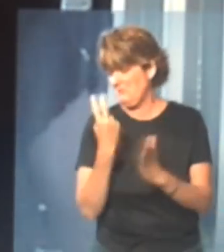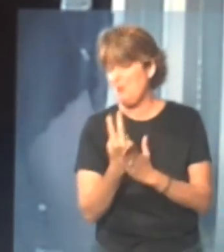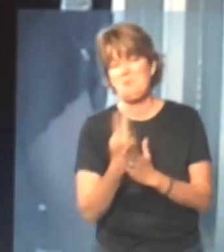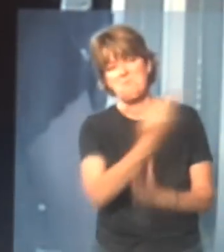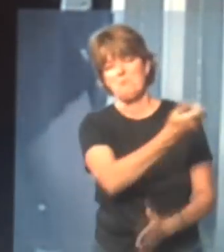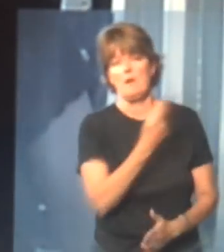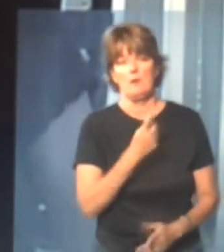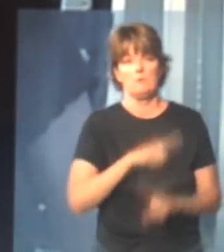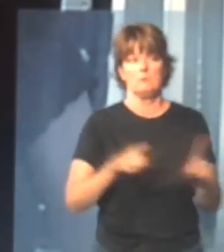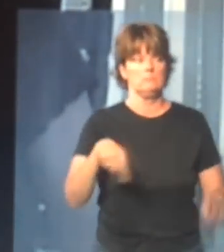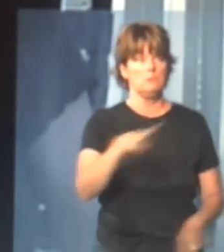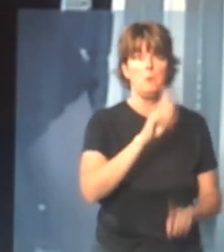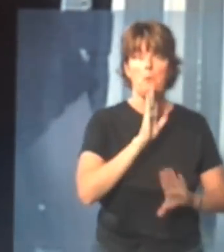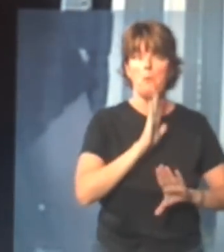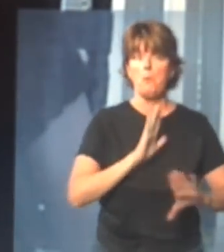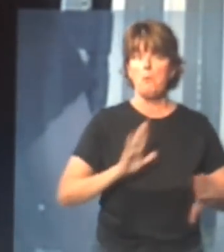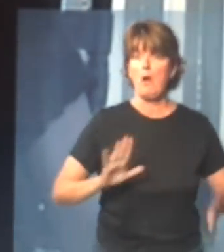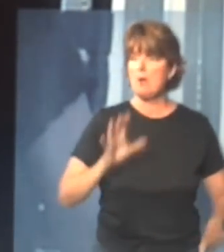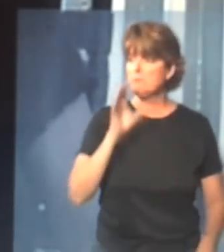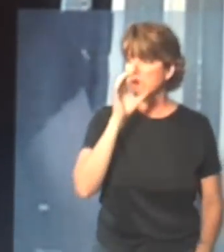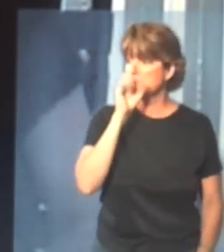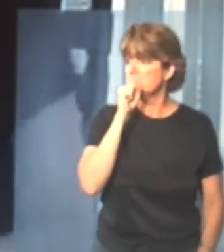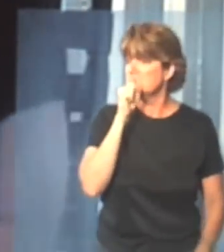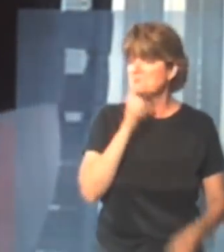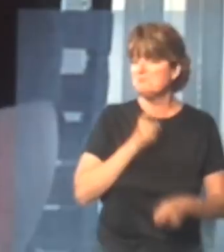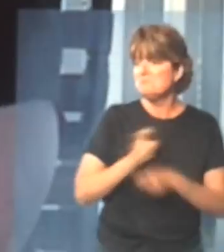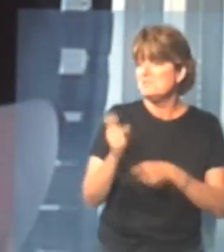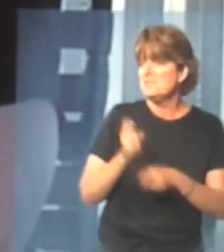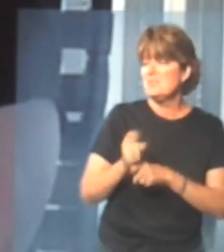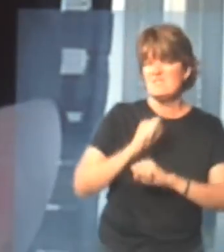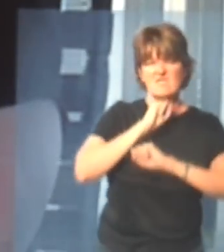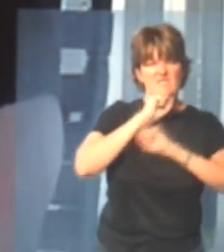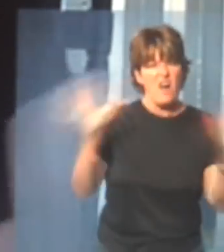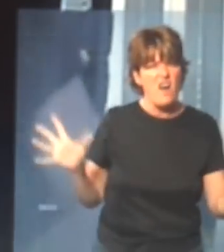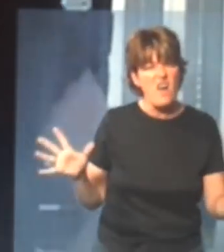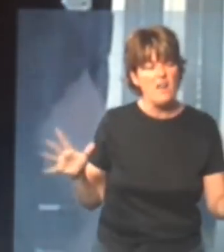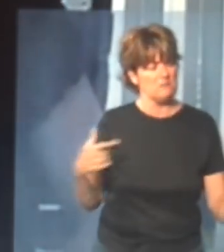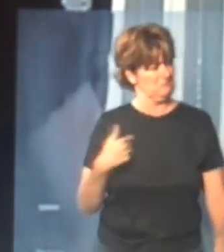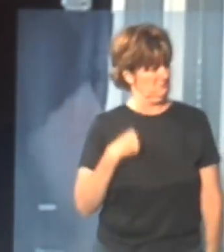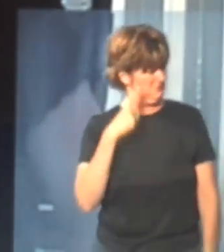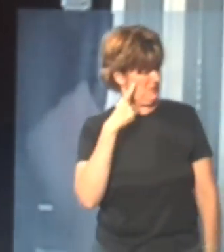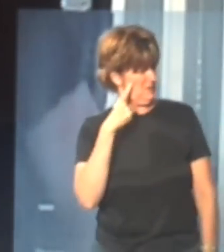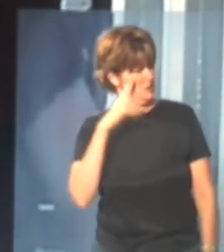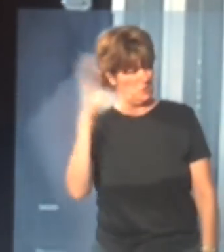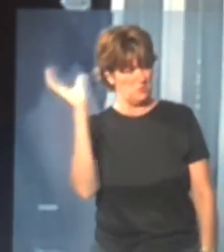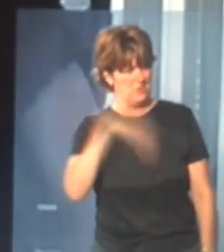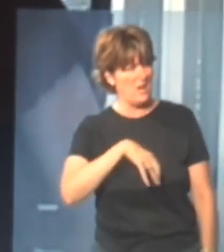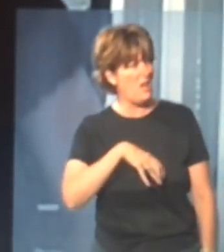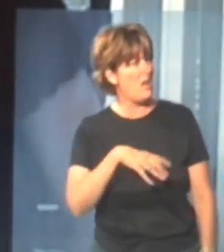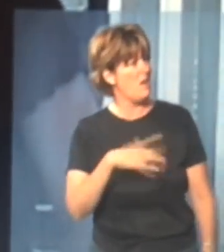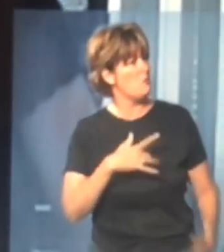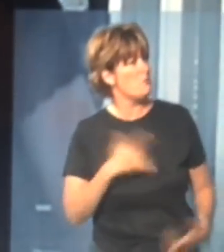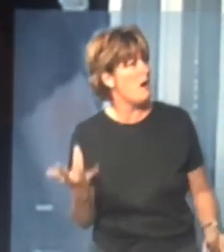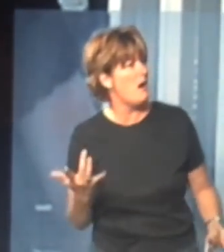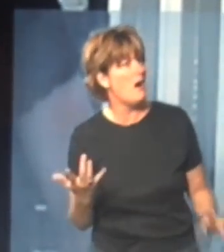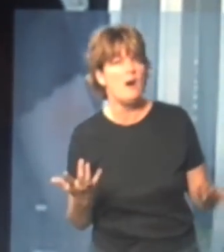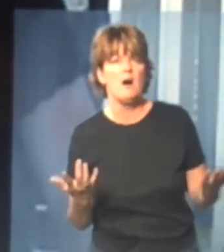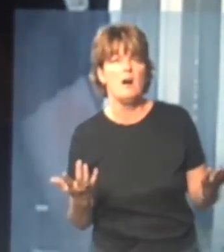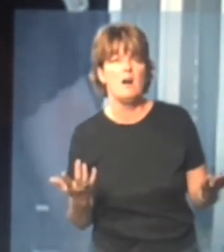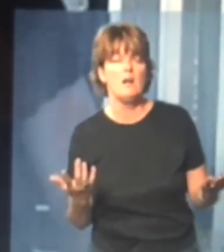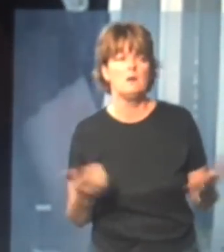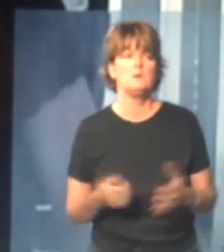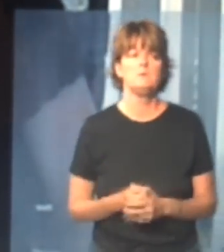quiet, nobody said anything, you know, nobody joked about it, and I you and I just thought, that's kind of strange, you know, and